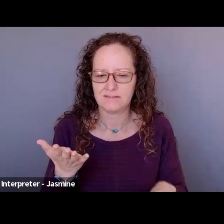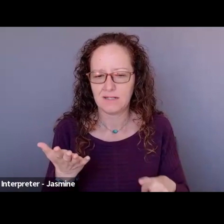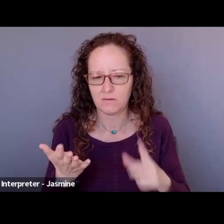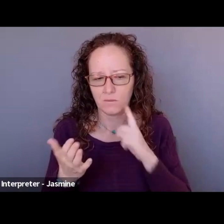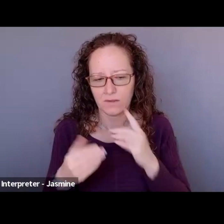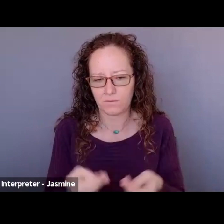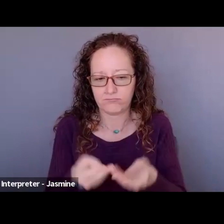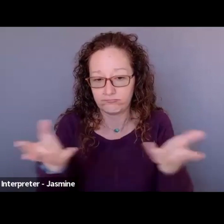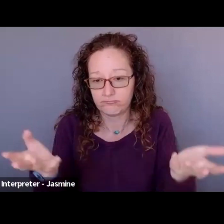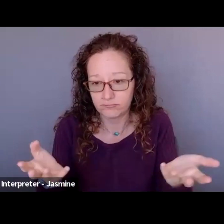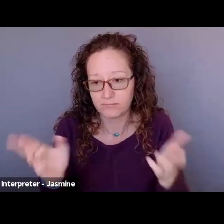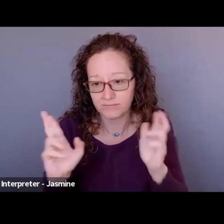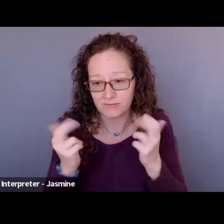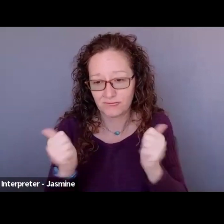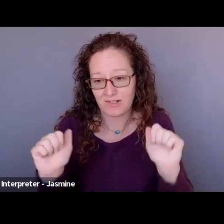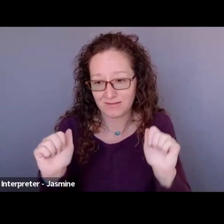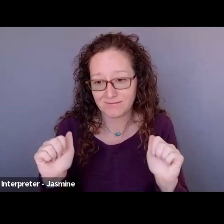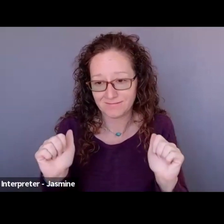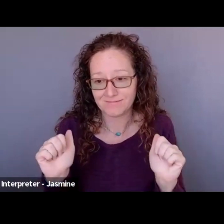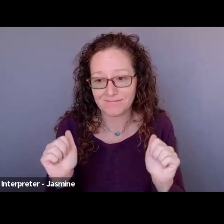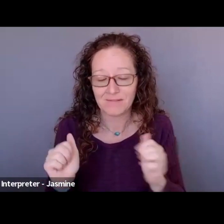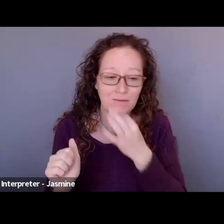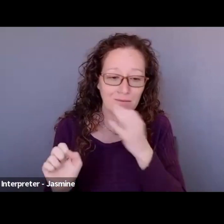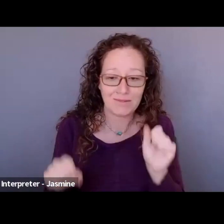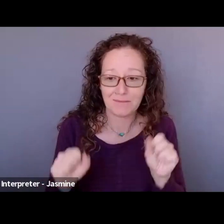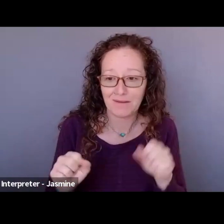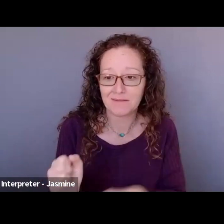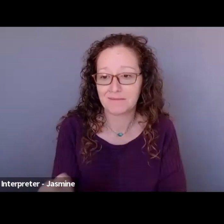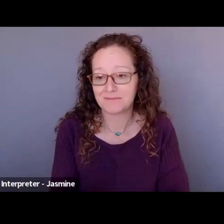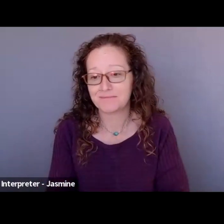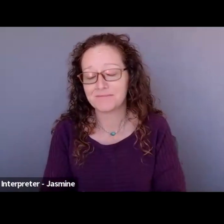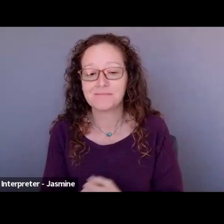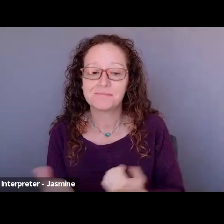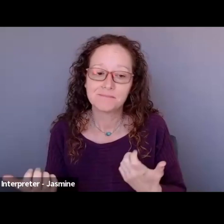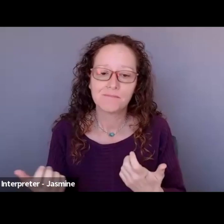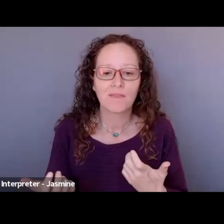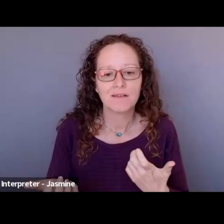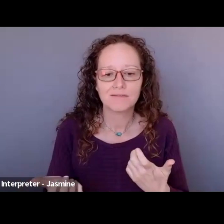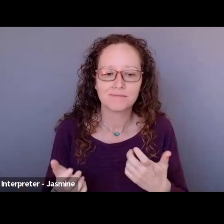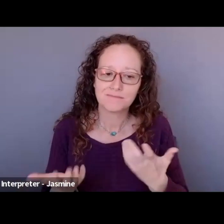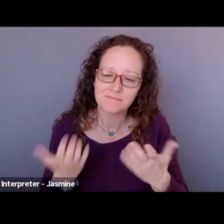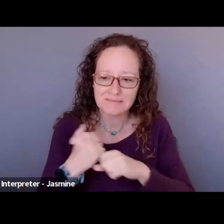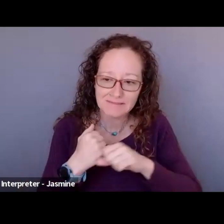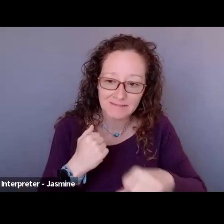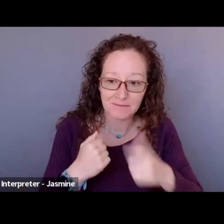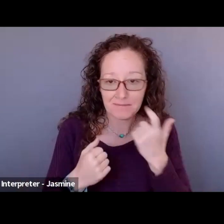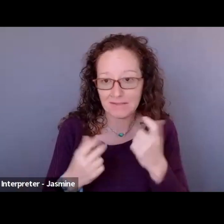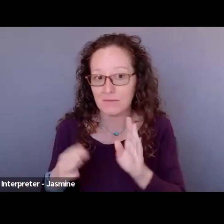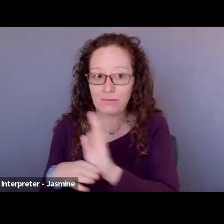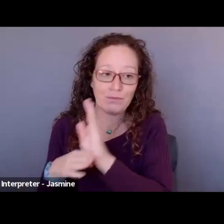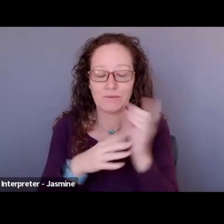uploaded and sent out to you as soon as possible, but with all the conference goings on, it may take a little time, so please do be patient with us.